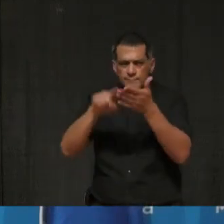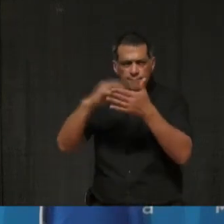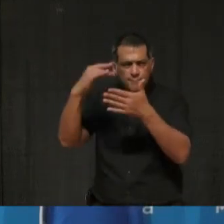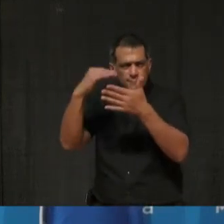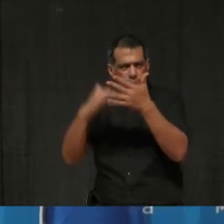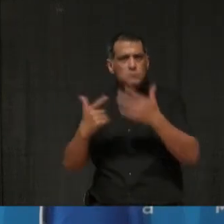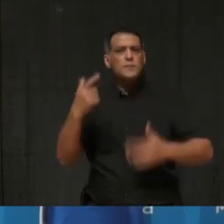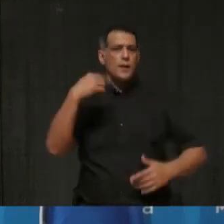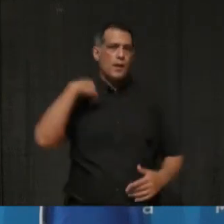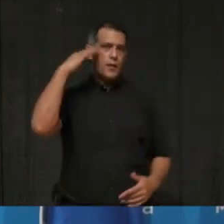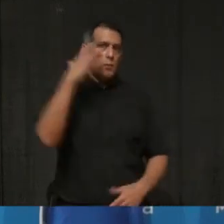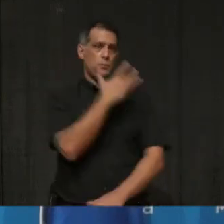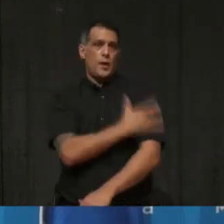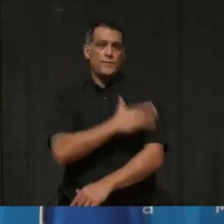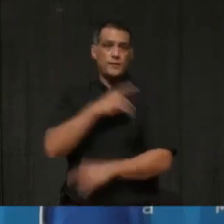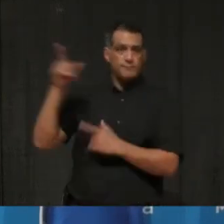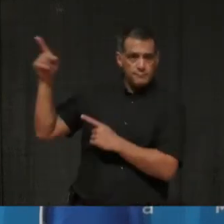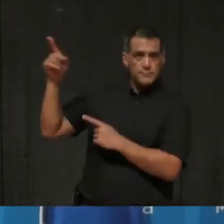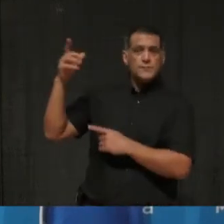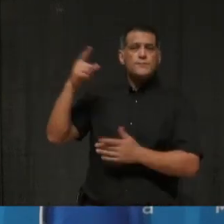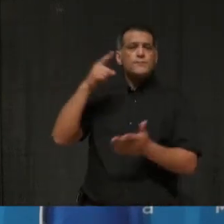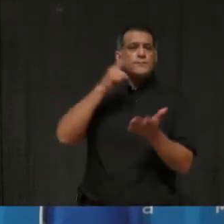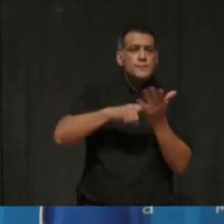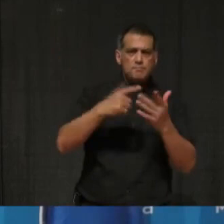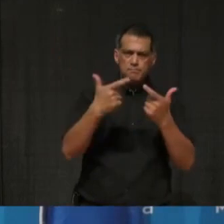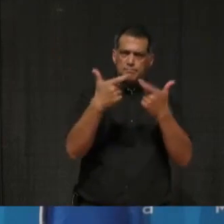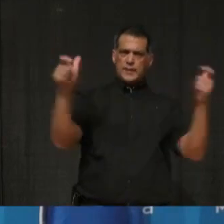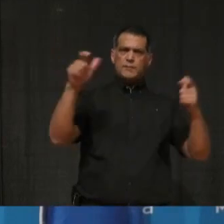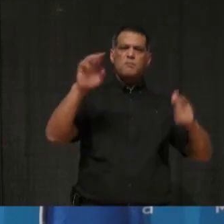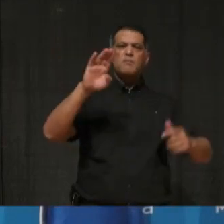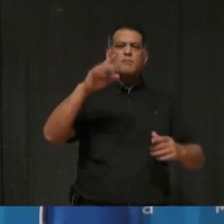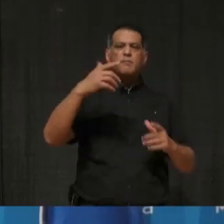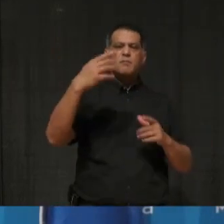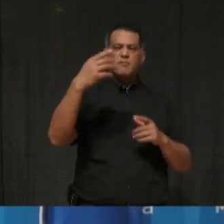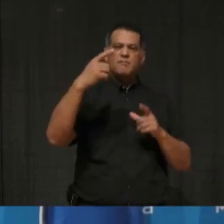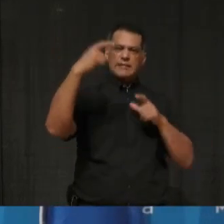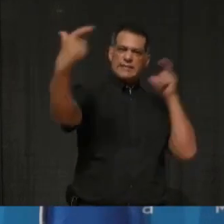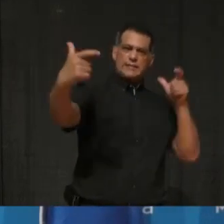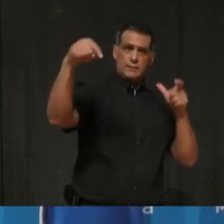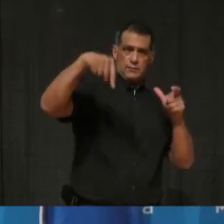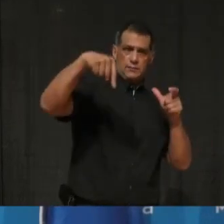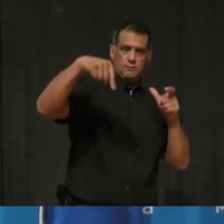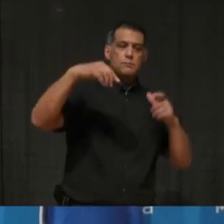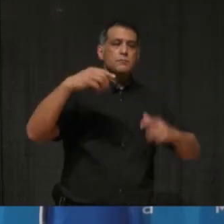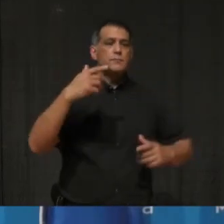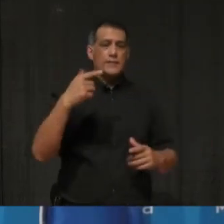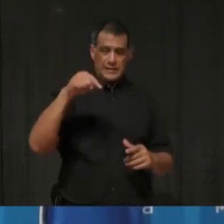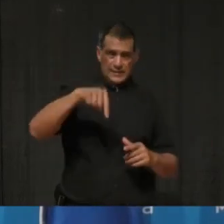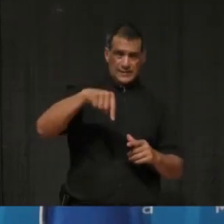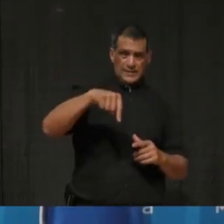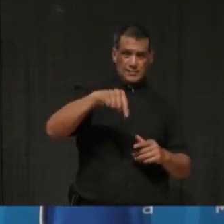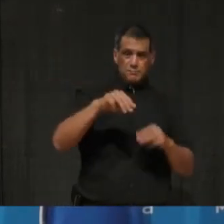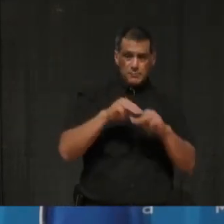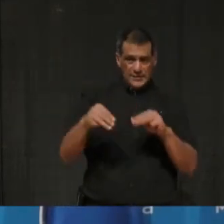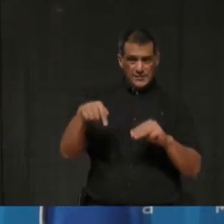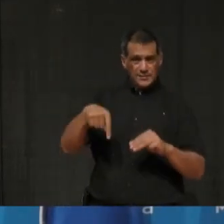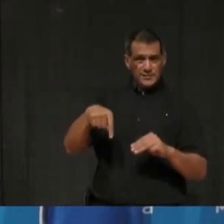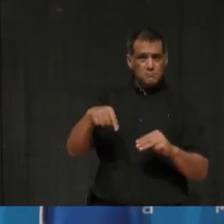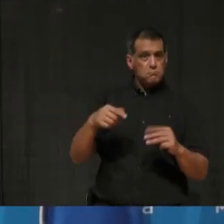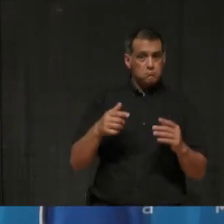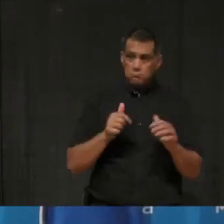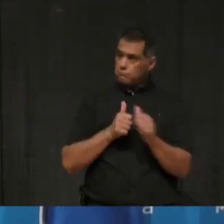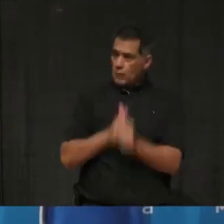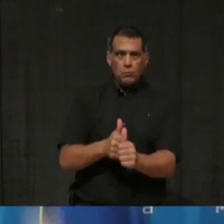province was inspecting, uh, big box stores in hot spots. I know you mentioned that the city was really impressed that, you know, all the places that, uh, city by-law officers